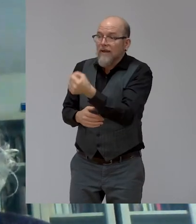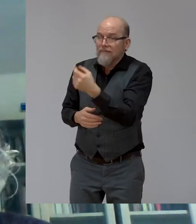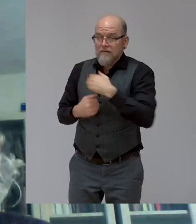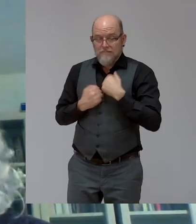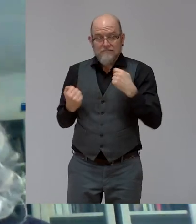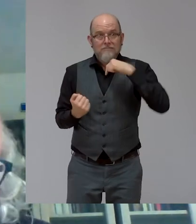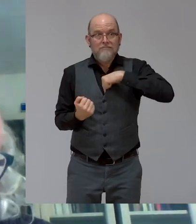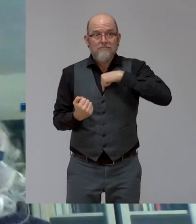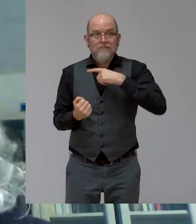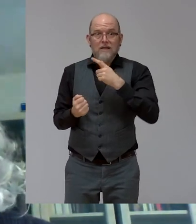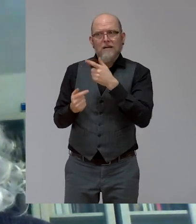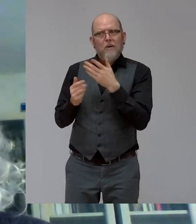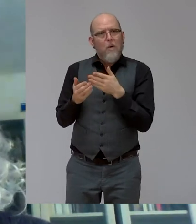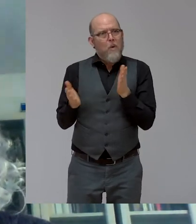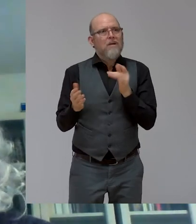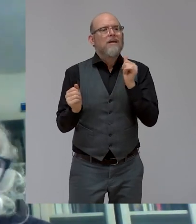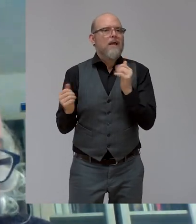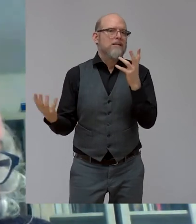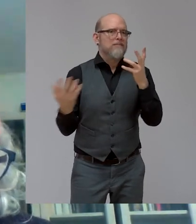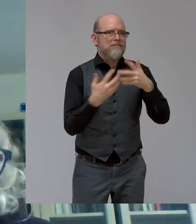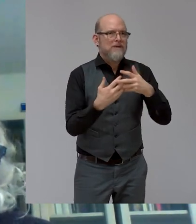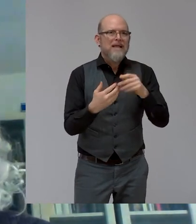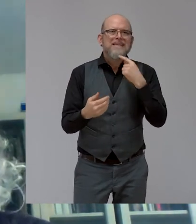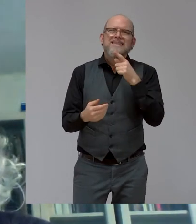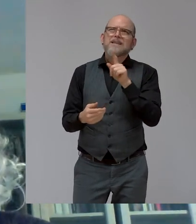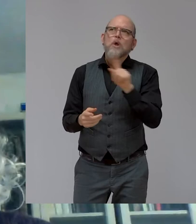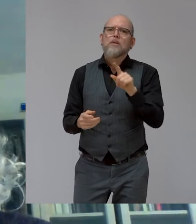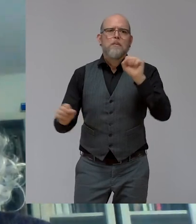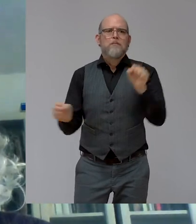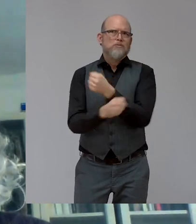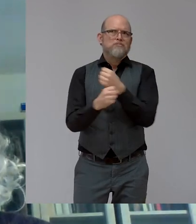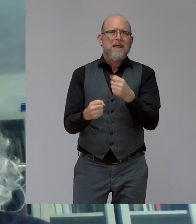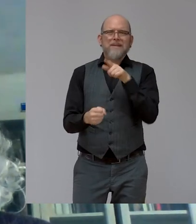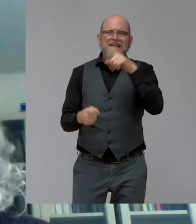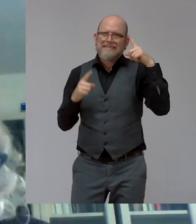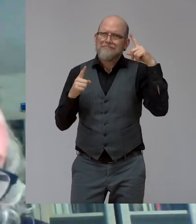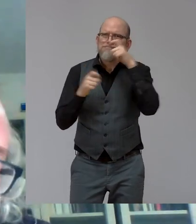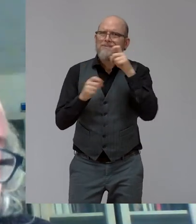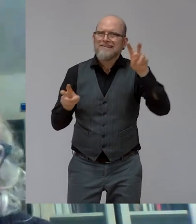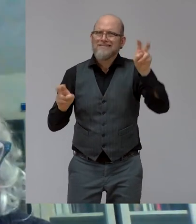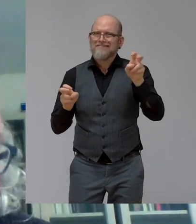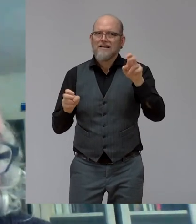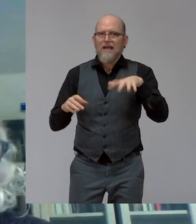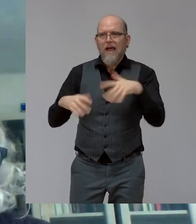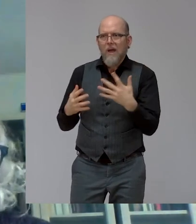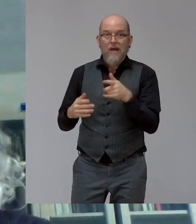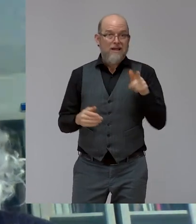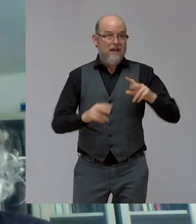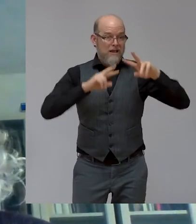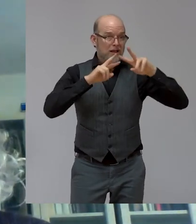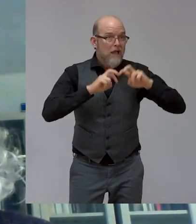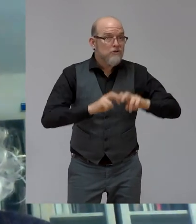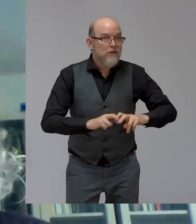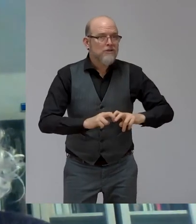not impossible. And I also wanted to go back to your issue about the research. I mean, yes, research is always good,